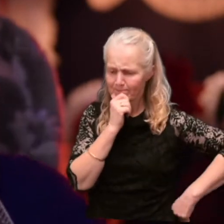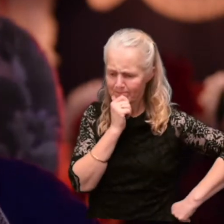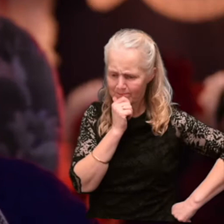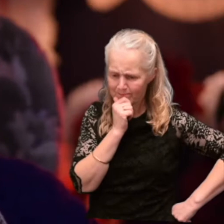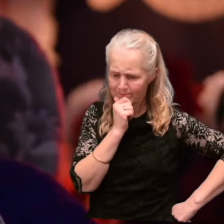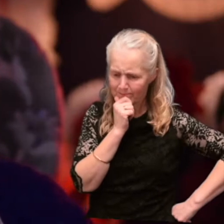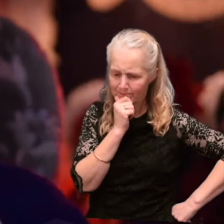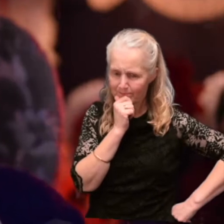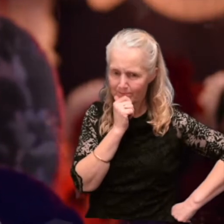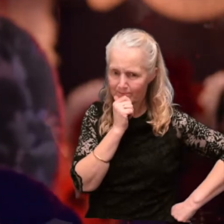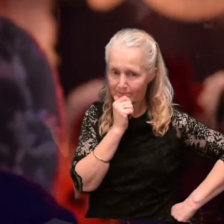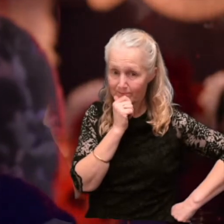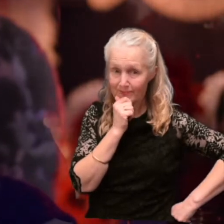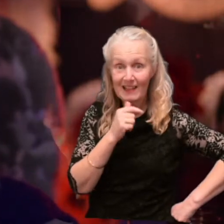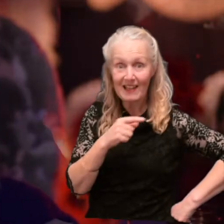They all turned up.